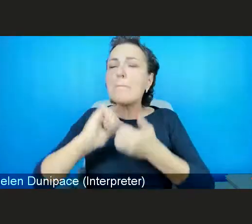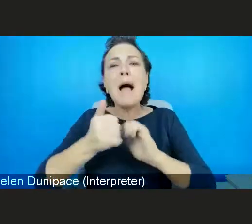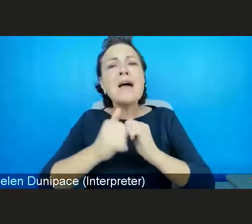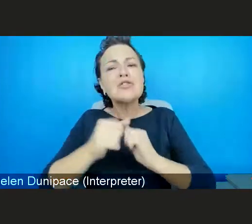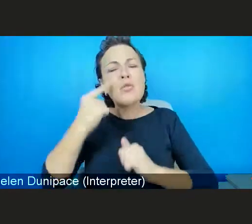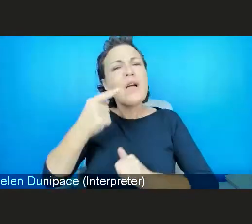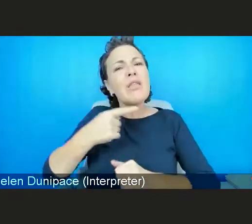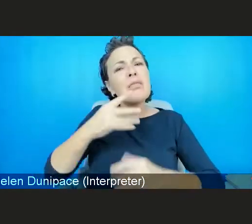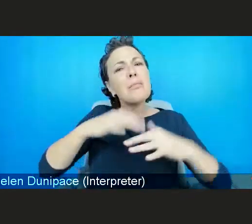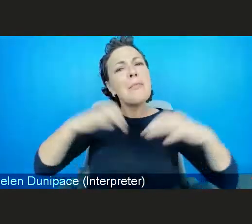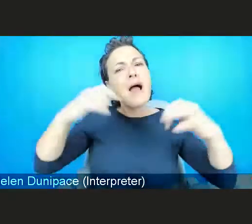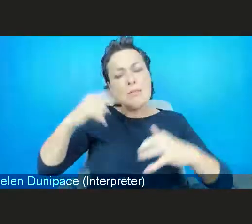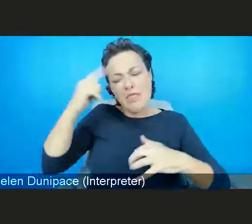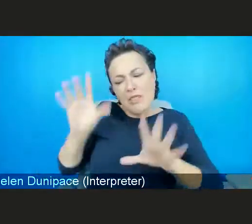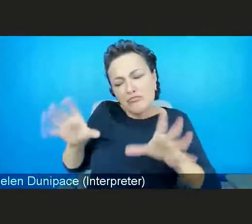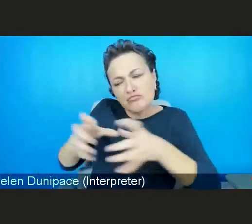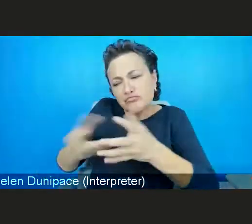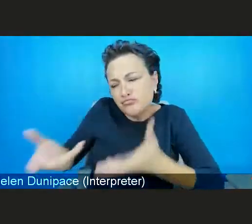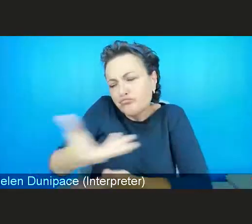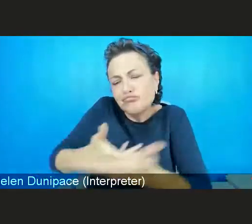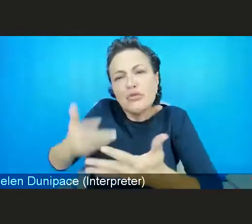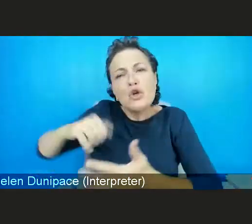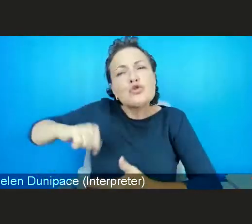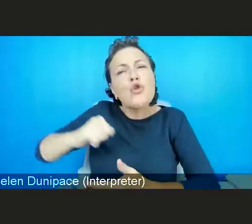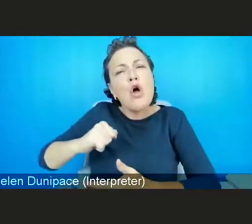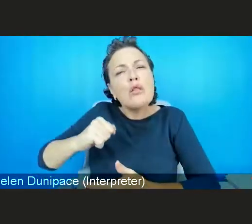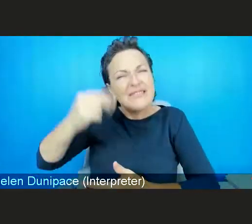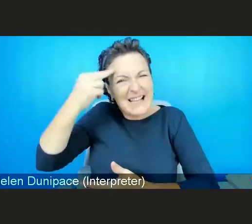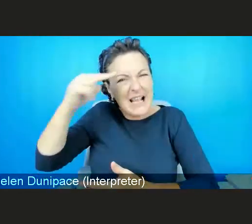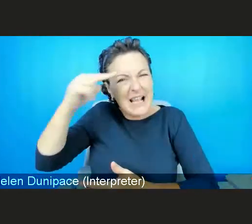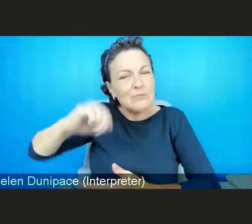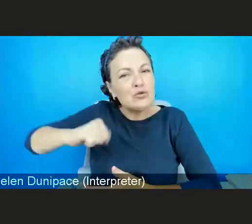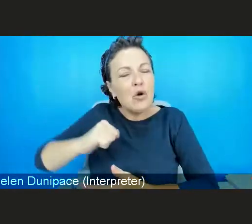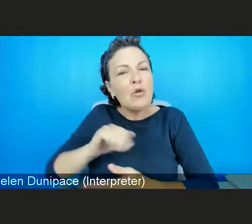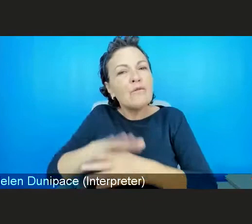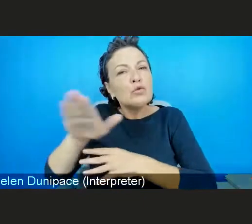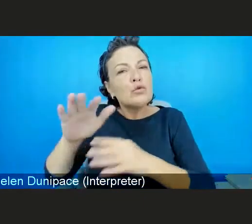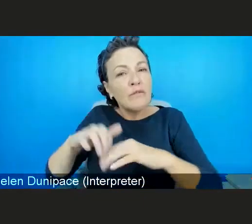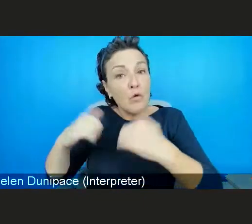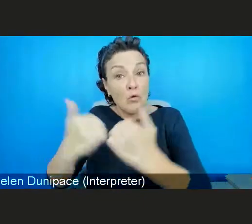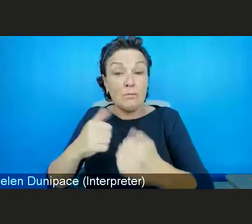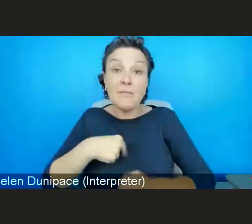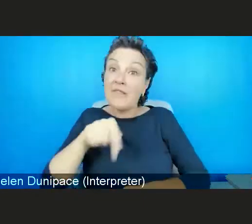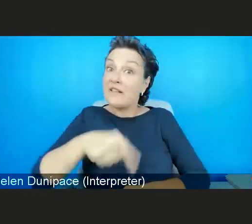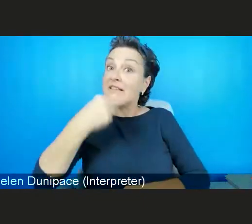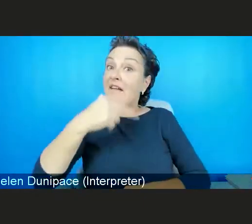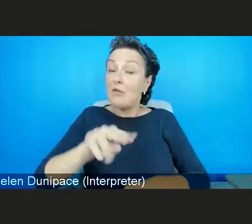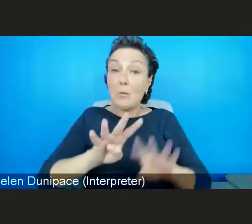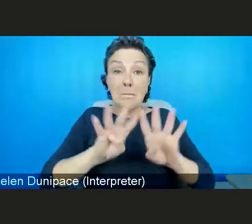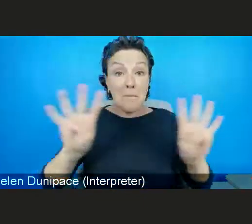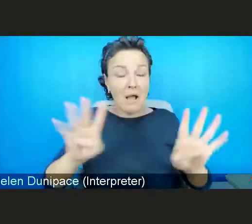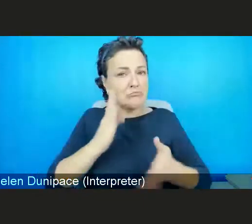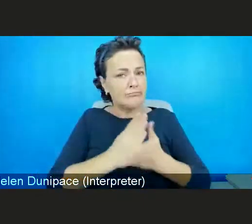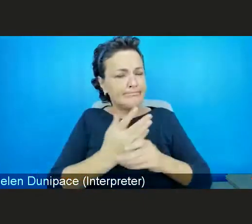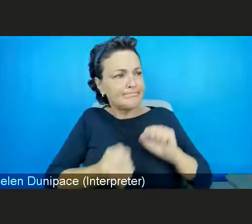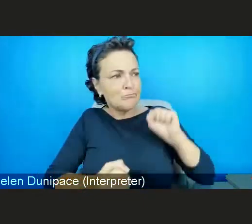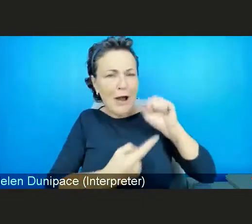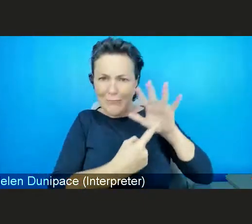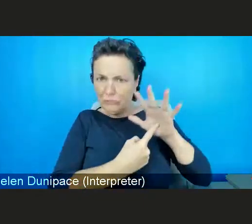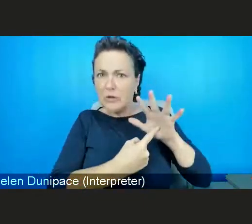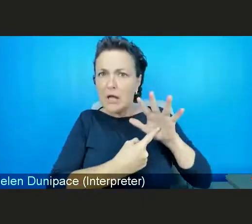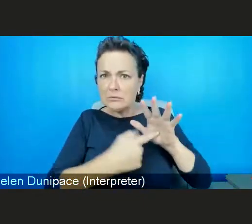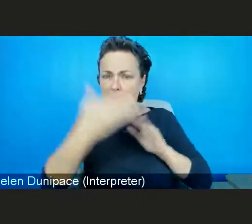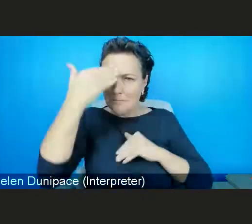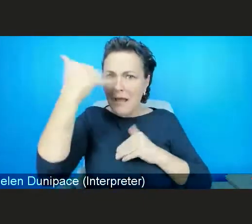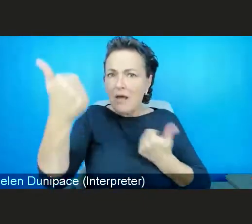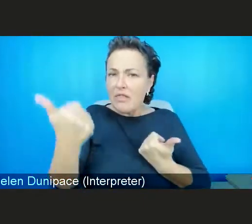tank, Scotland's Futures Forum. This afternoon's panel is titled Prioritise Mental Health, and